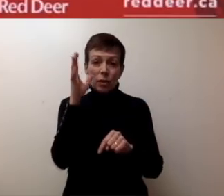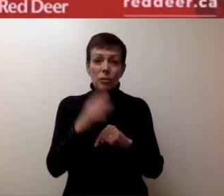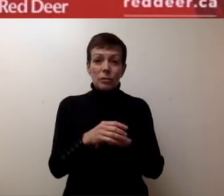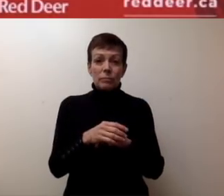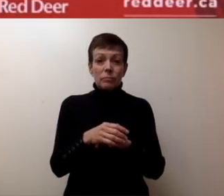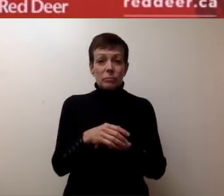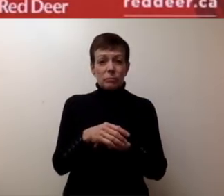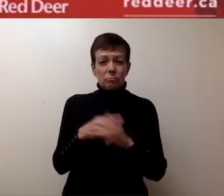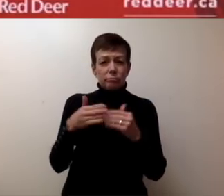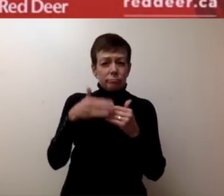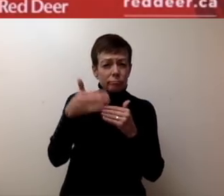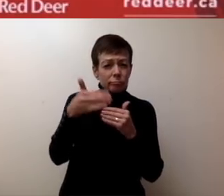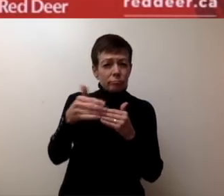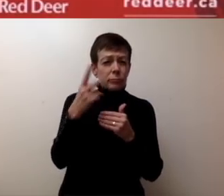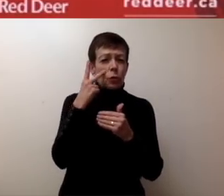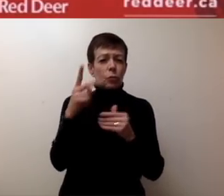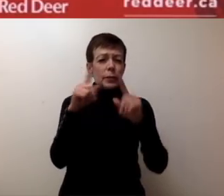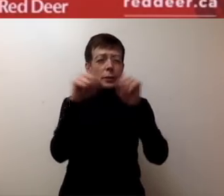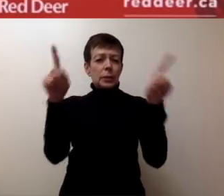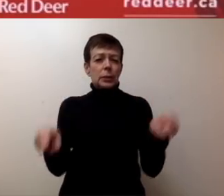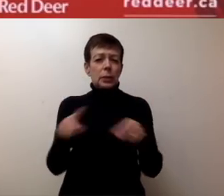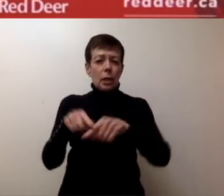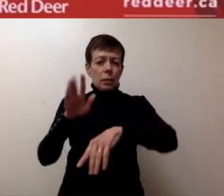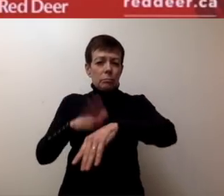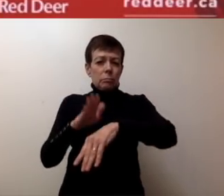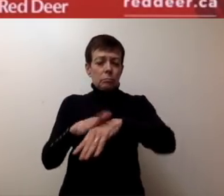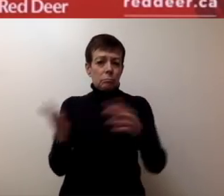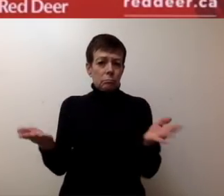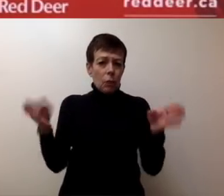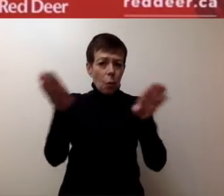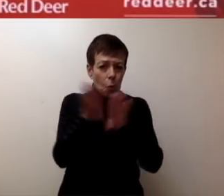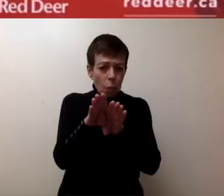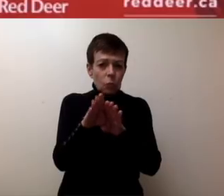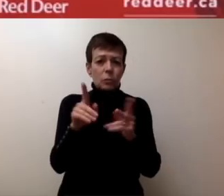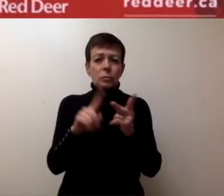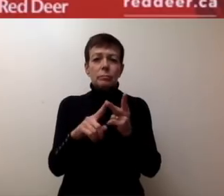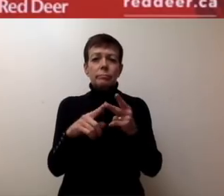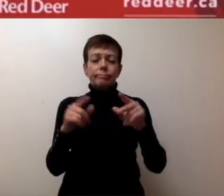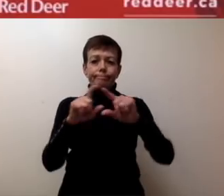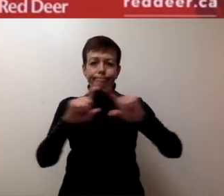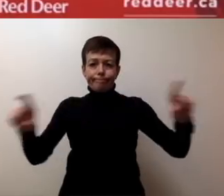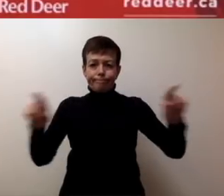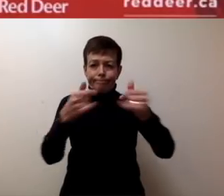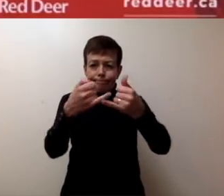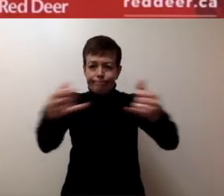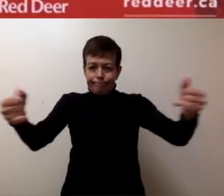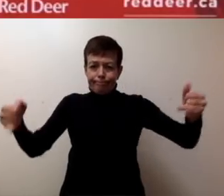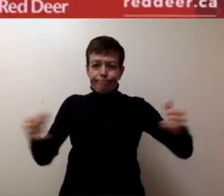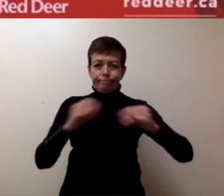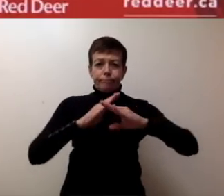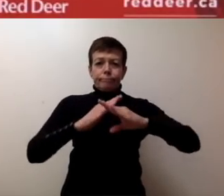signage and cordoned-off areas in and around our playground structures. Please avoid these areas.